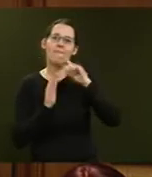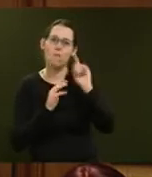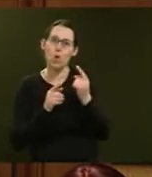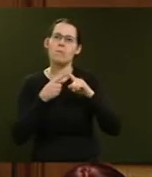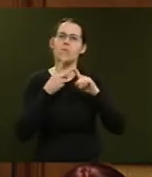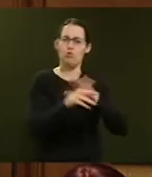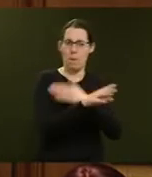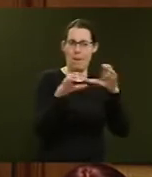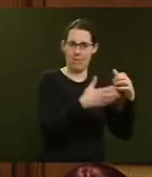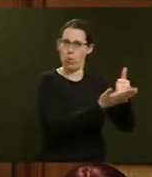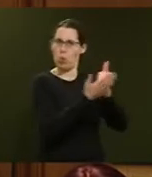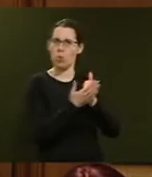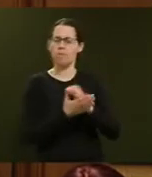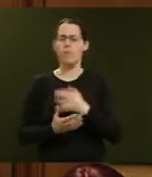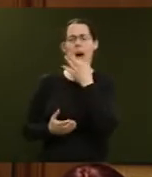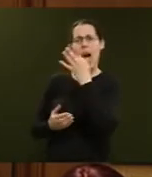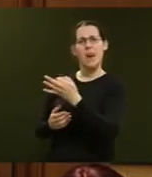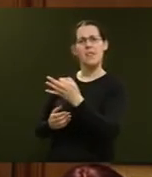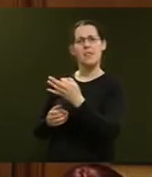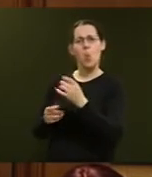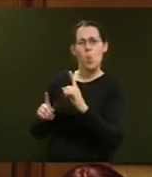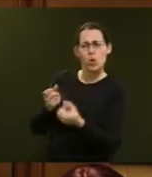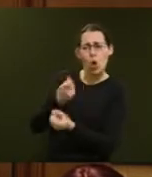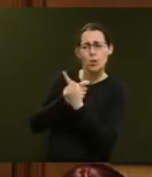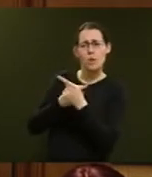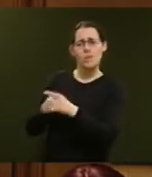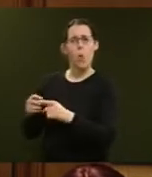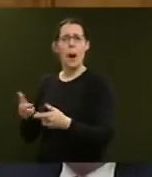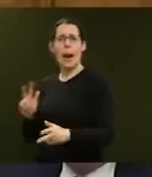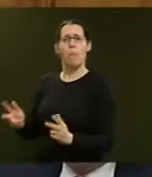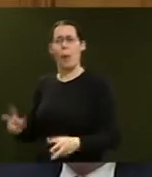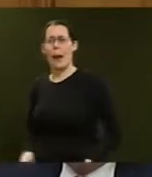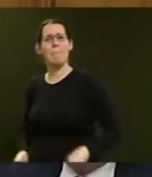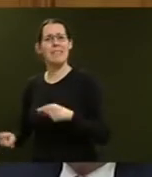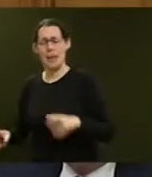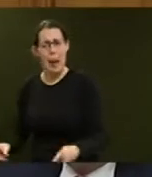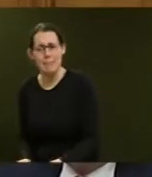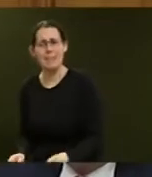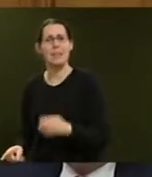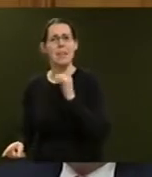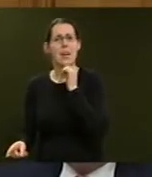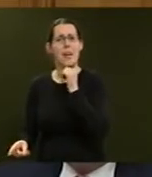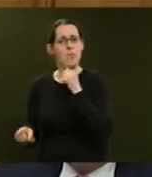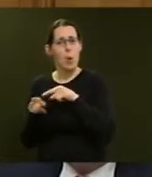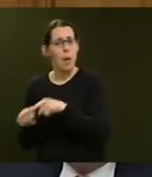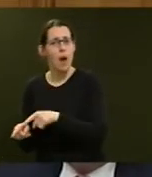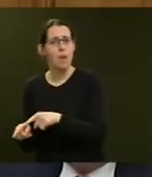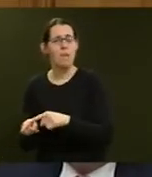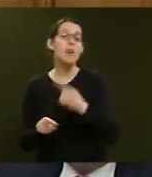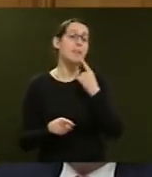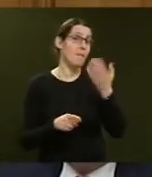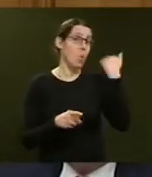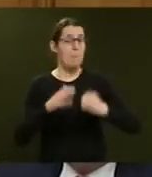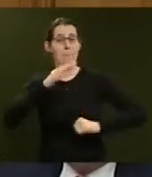consequences for cowboy-clampers if they don't comply? Well, Mr Speaker, as I said, there is a maximum of